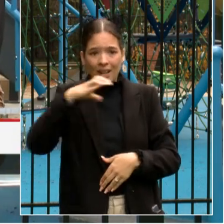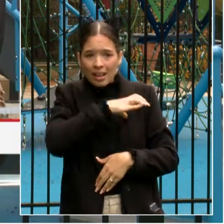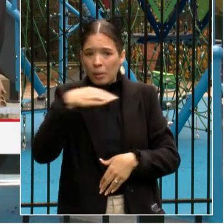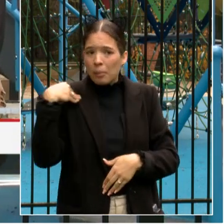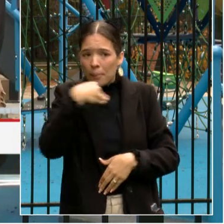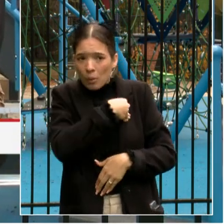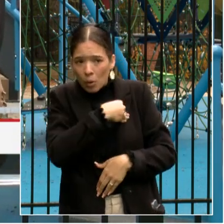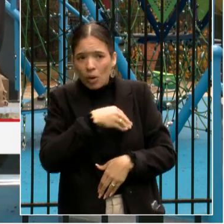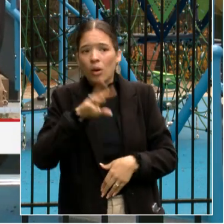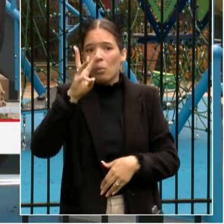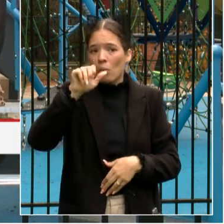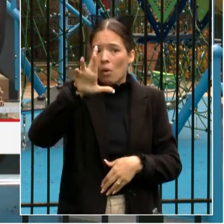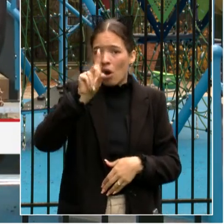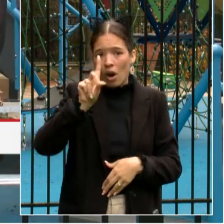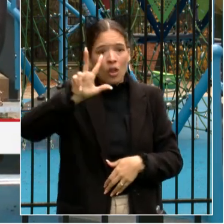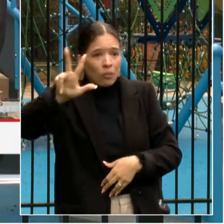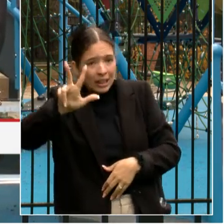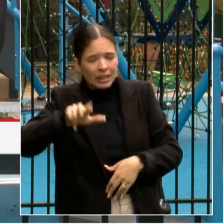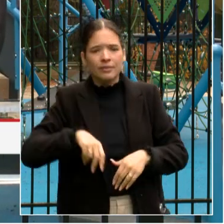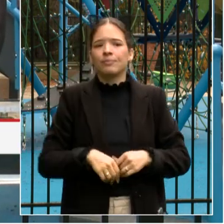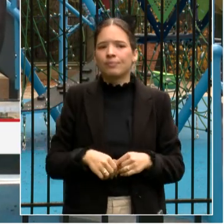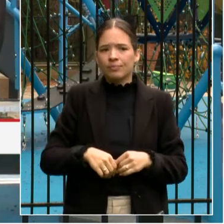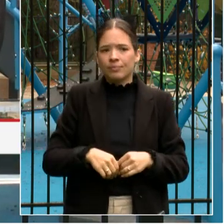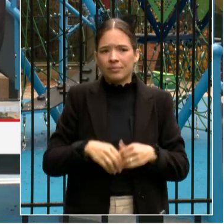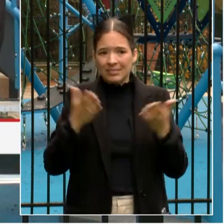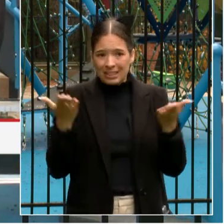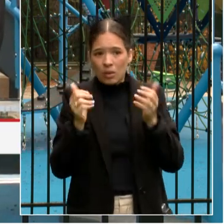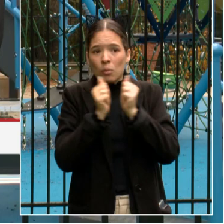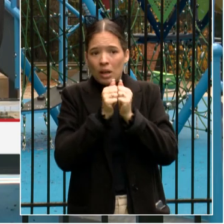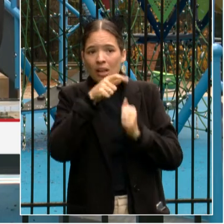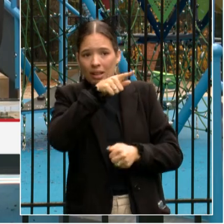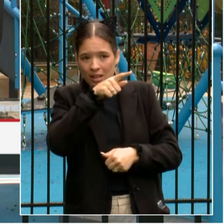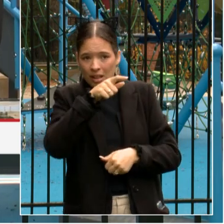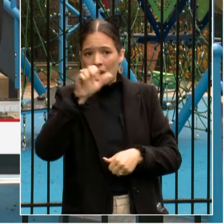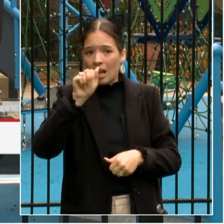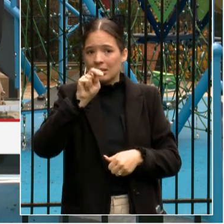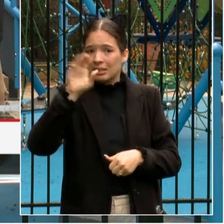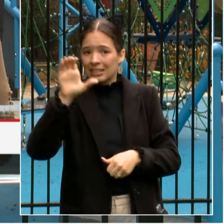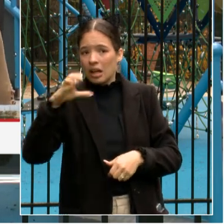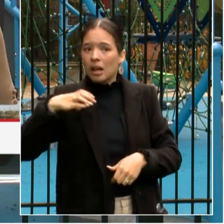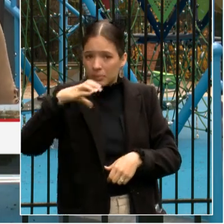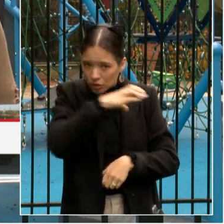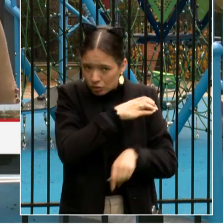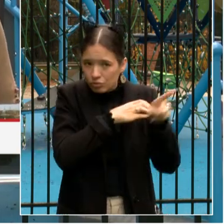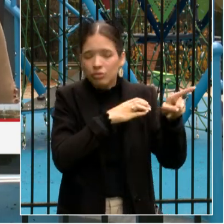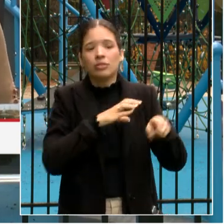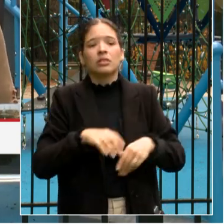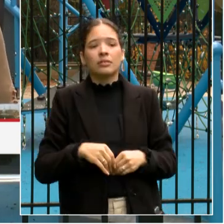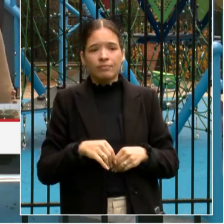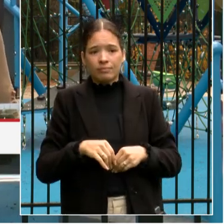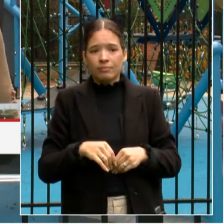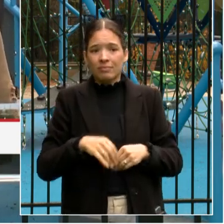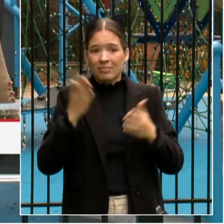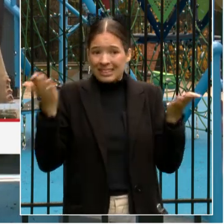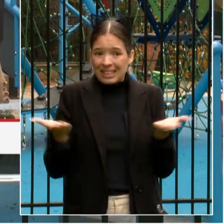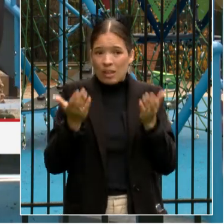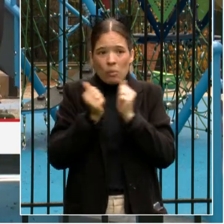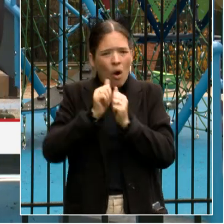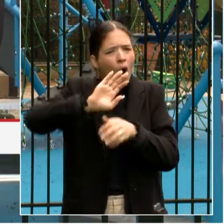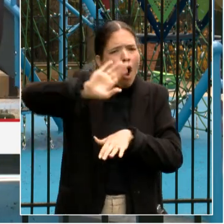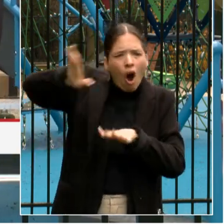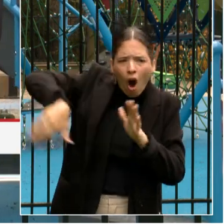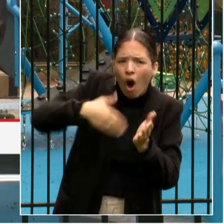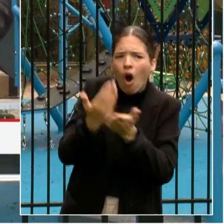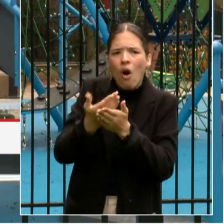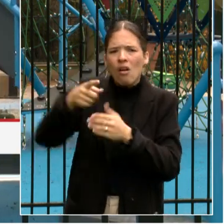3, to be here with our ANC Commissioners, to be here with all of your teachers. Let's